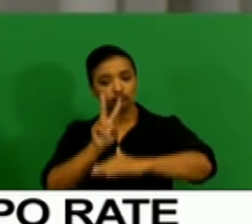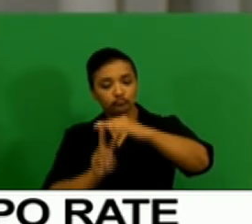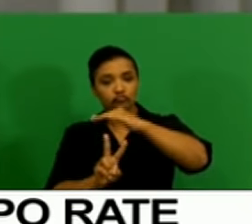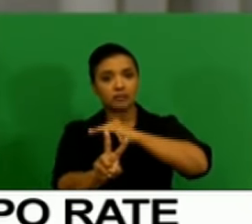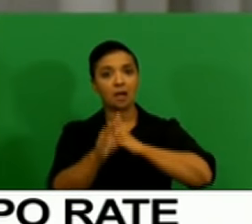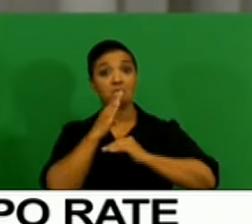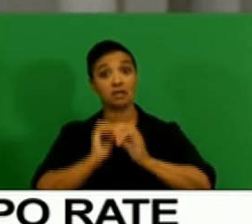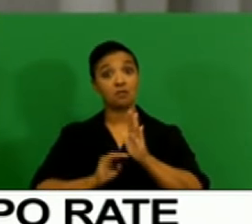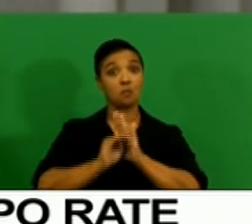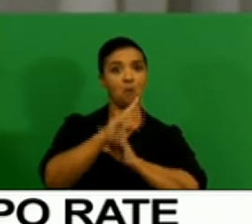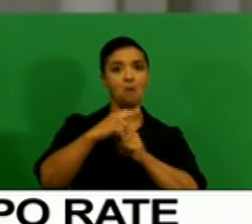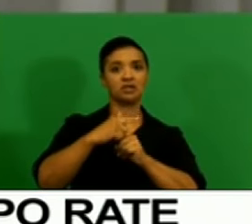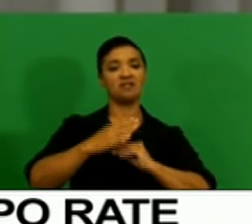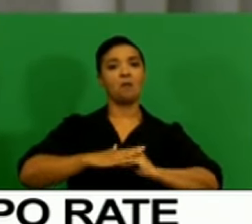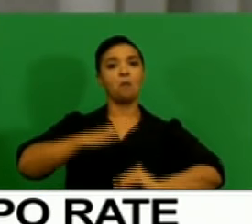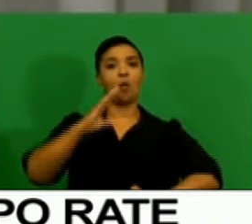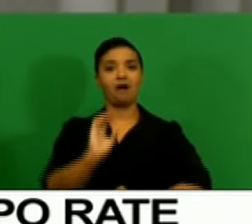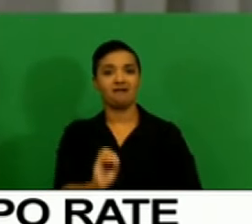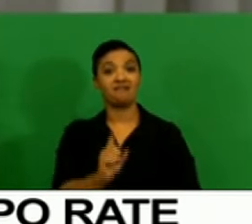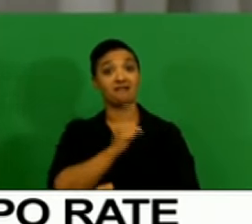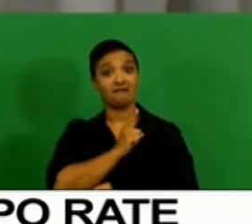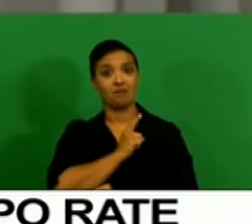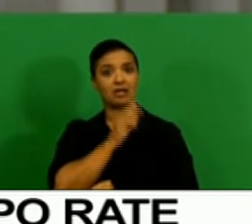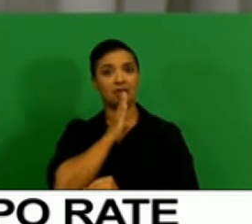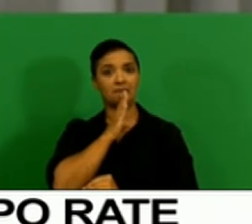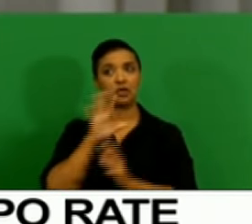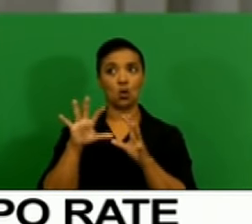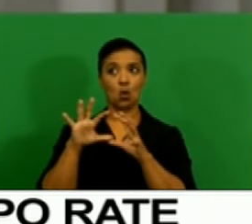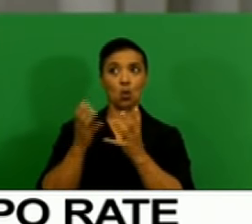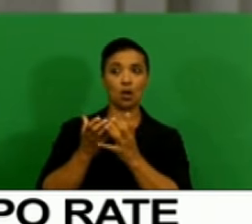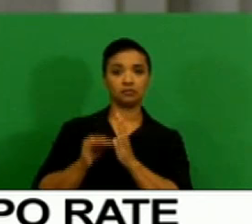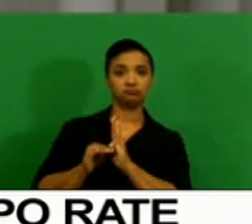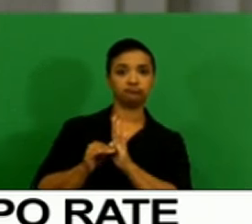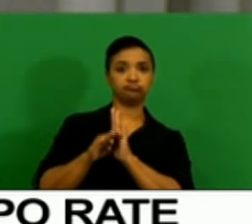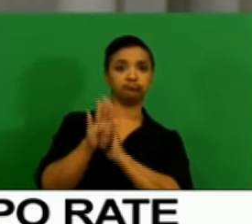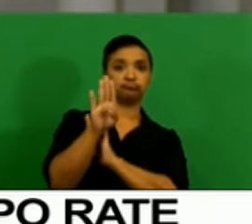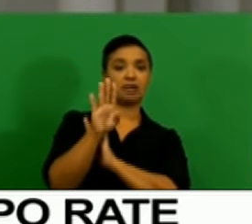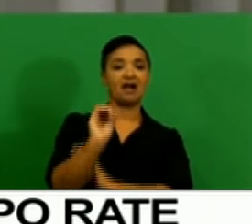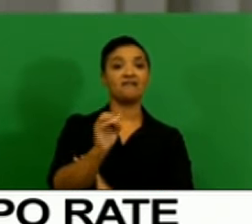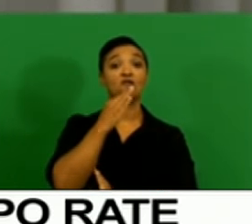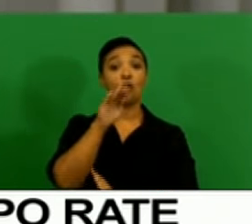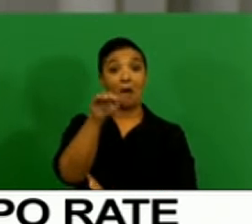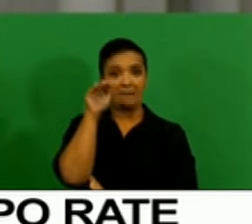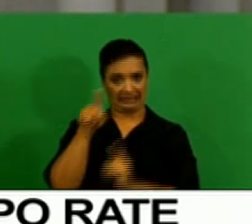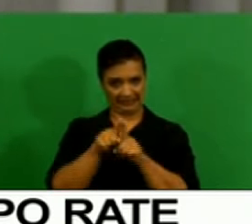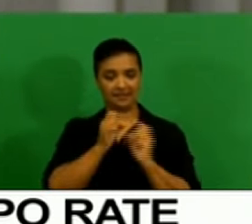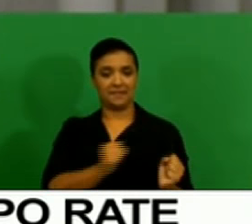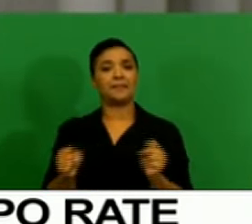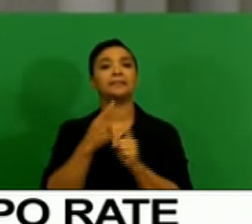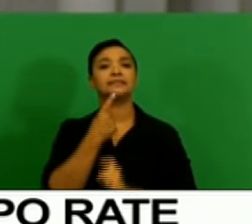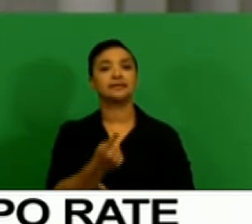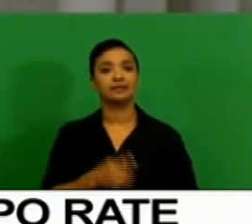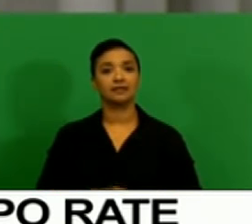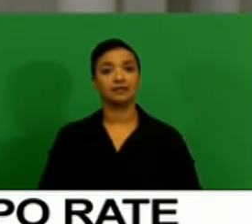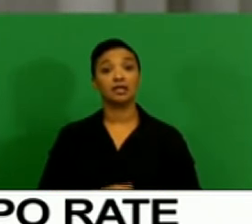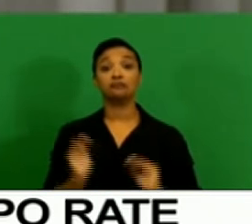to 2016 is consistent with the recent upward trend in the composite leading indicator of the bank. By